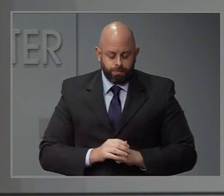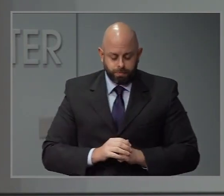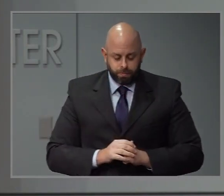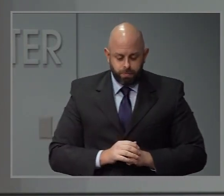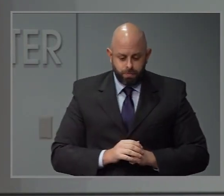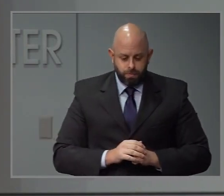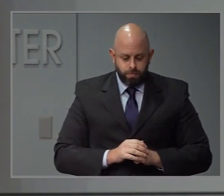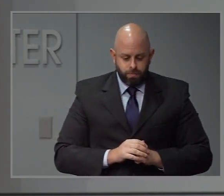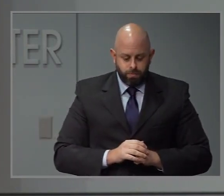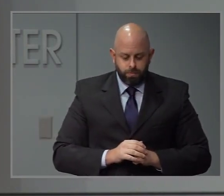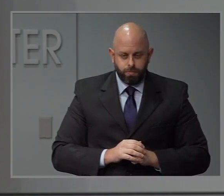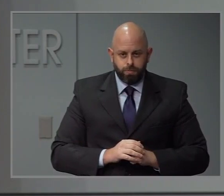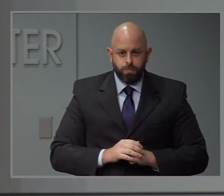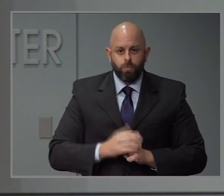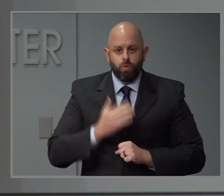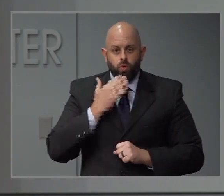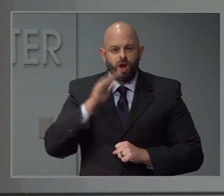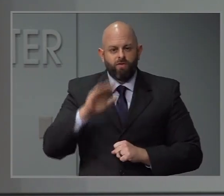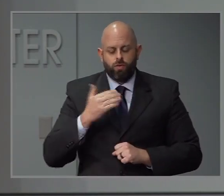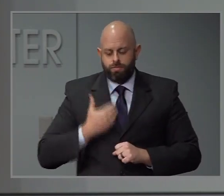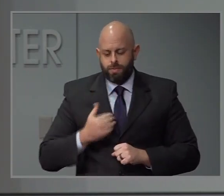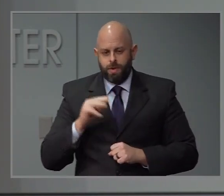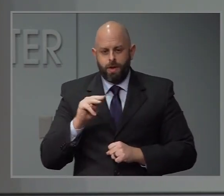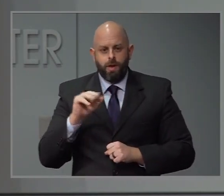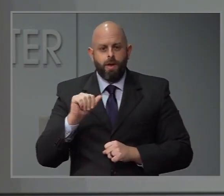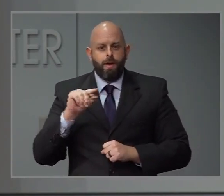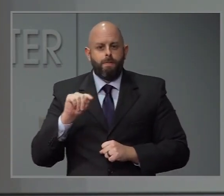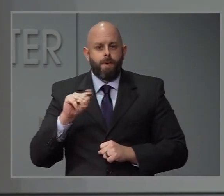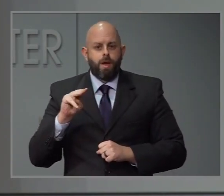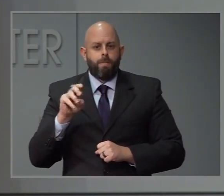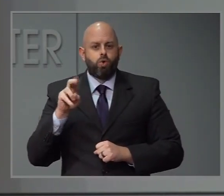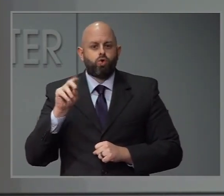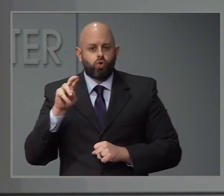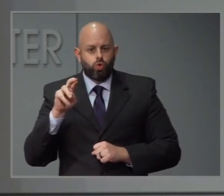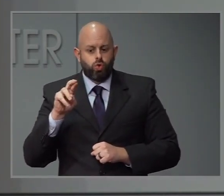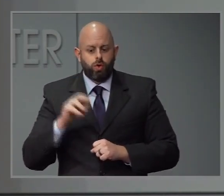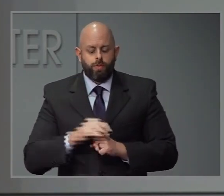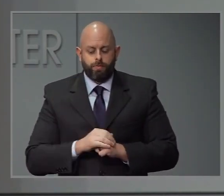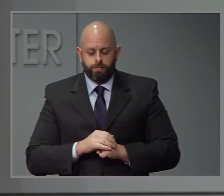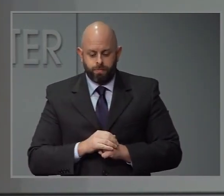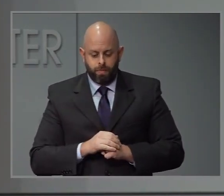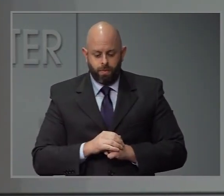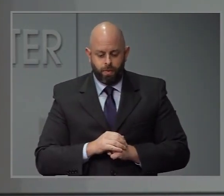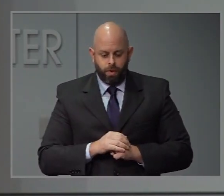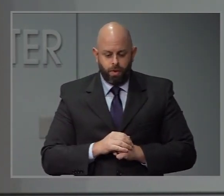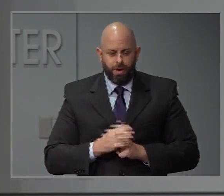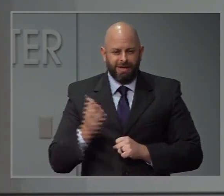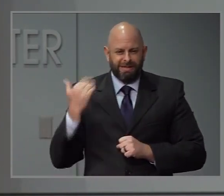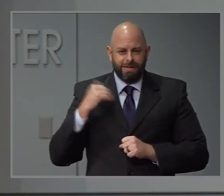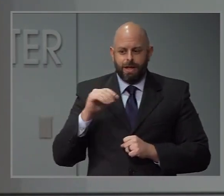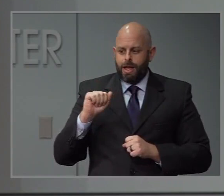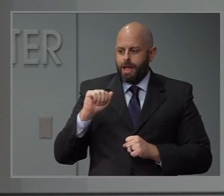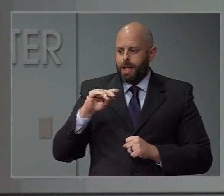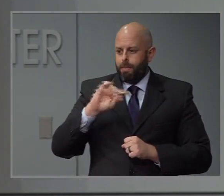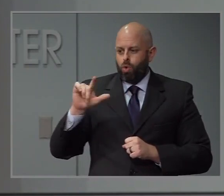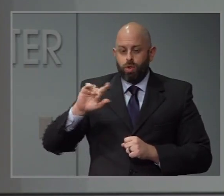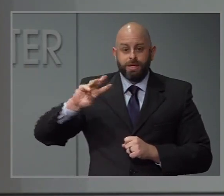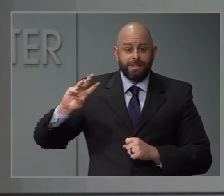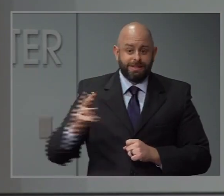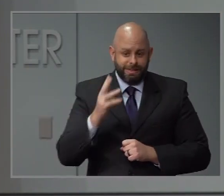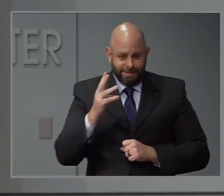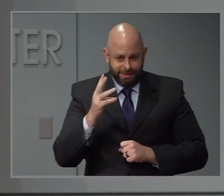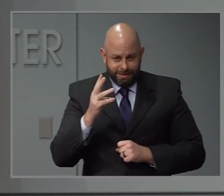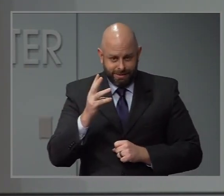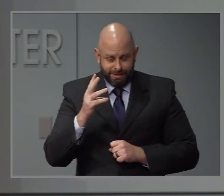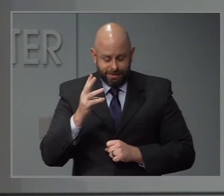Hey, good afternoon. Matt Mercer, North State Journal. On April 6th, the media availability was held